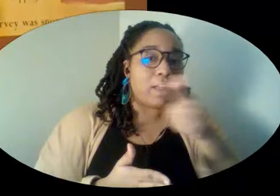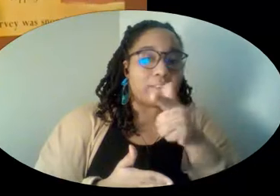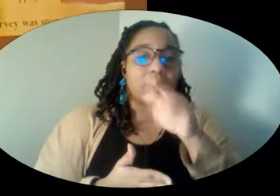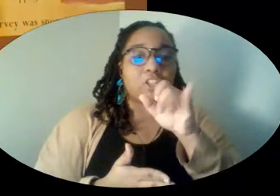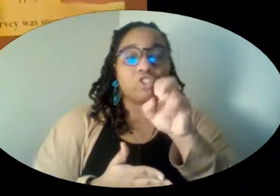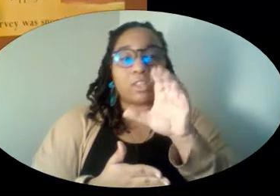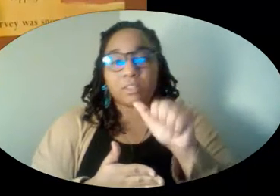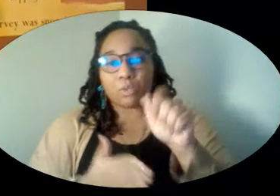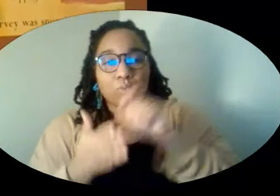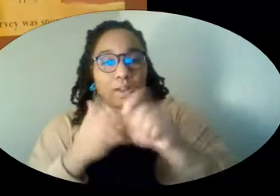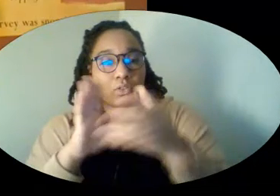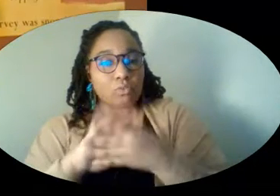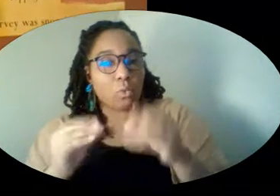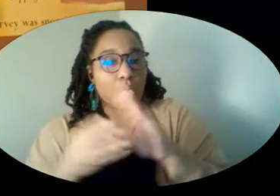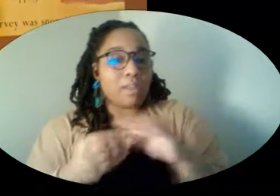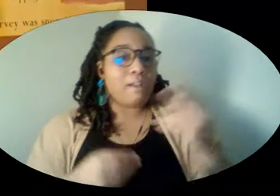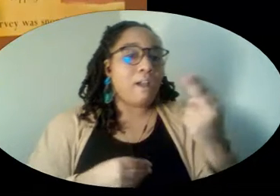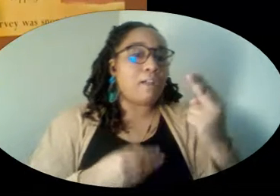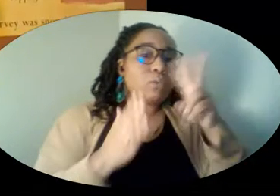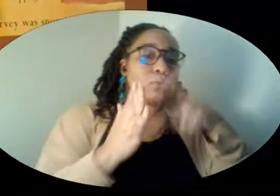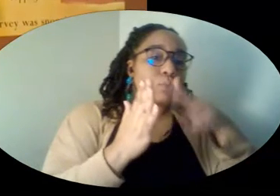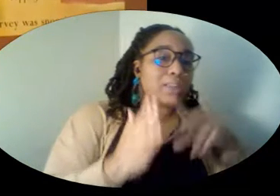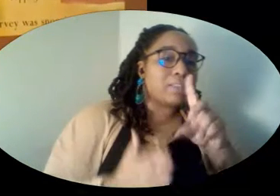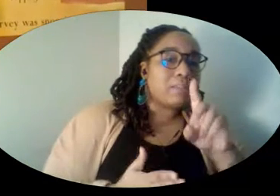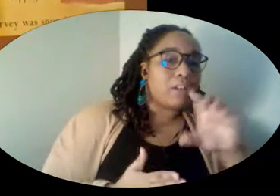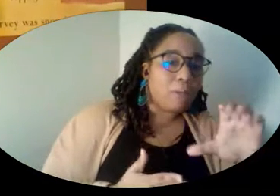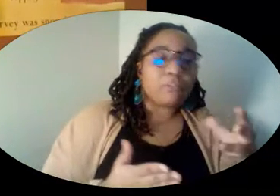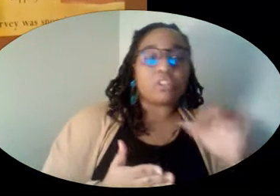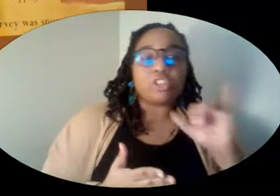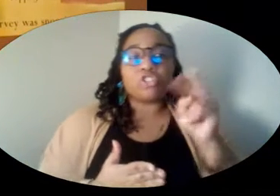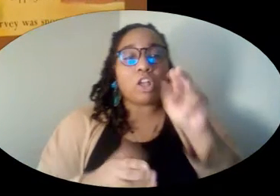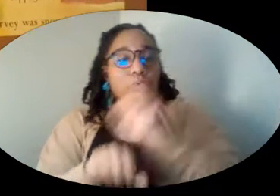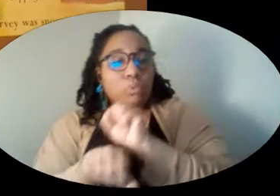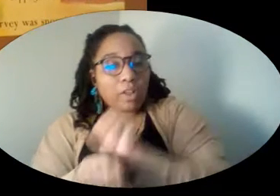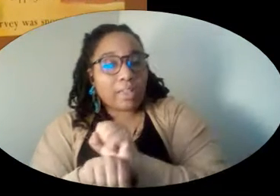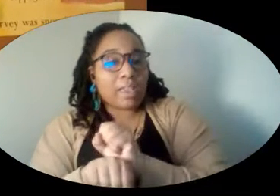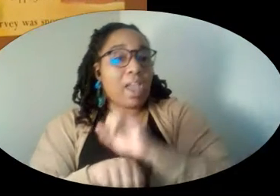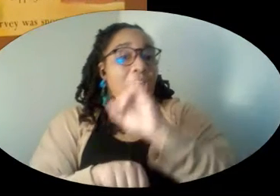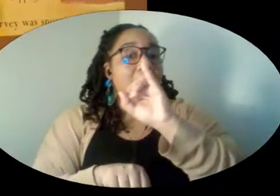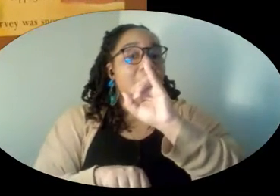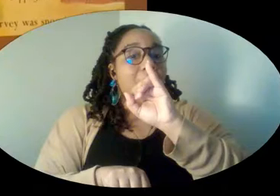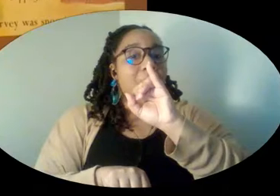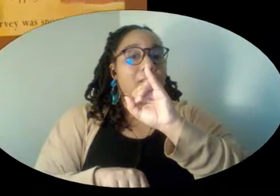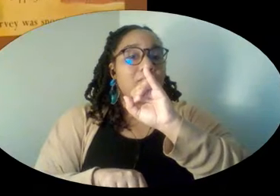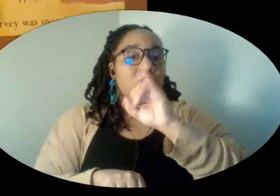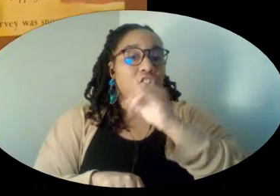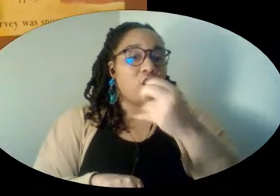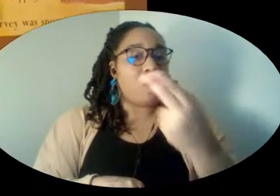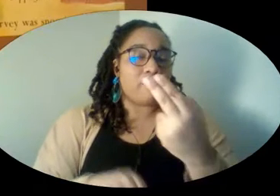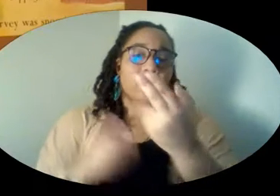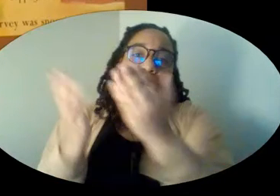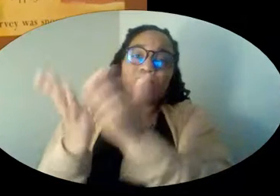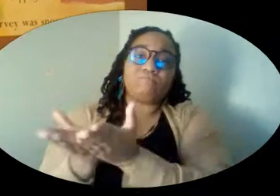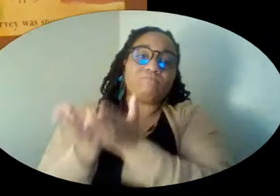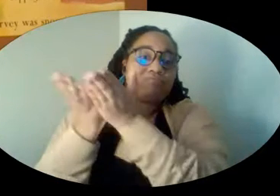writing a story. Huntley was reading David Copperfield. John was working. The Harvey was snoozing at the